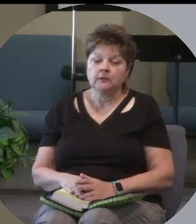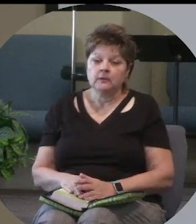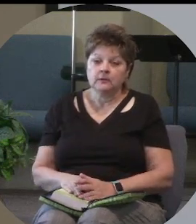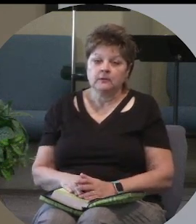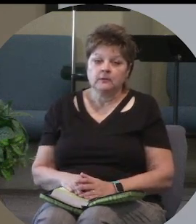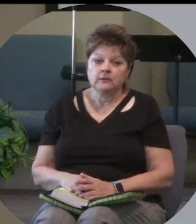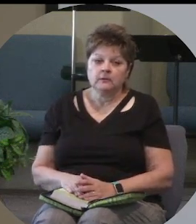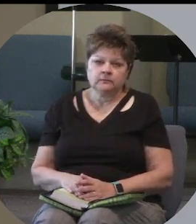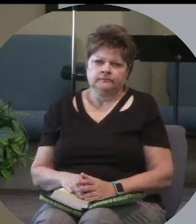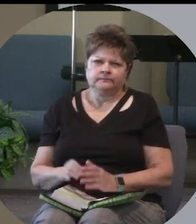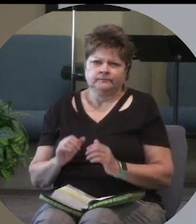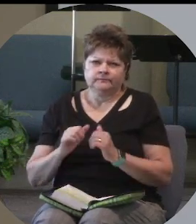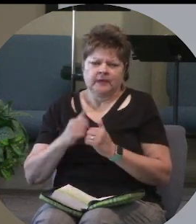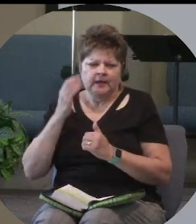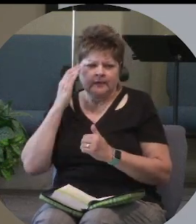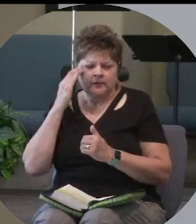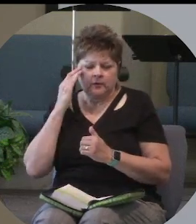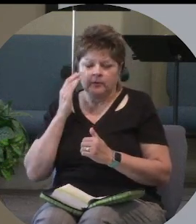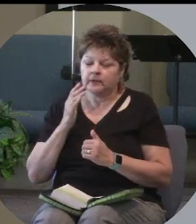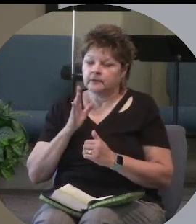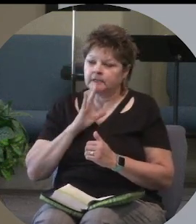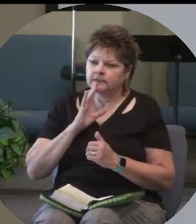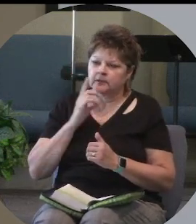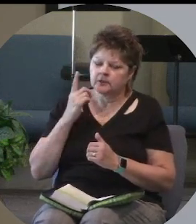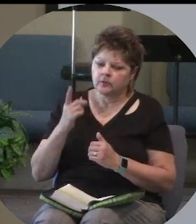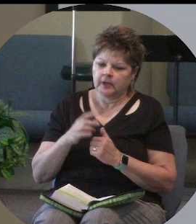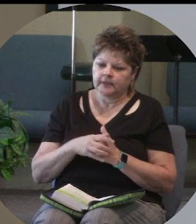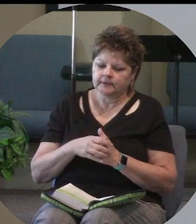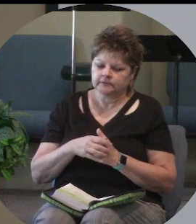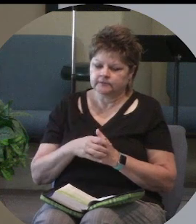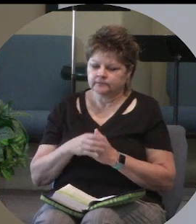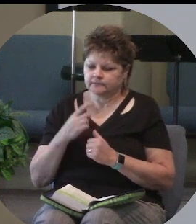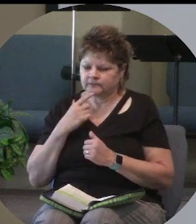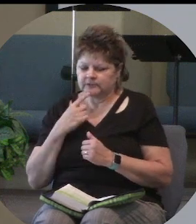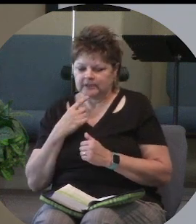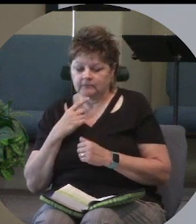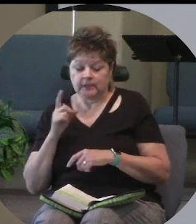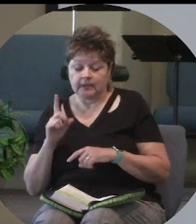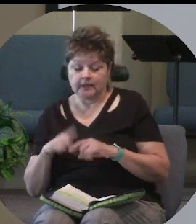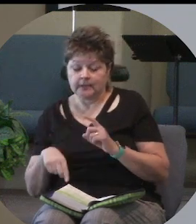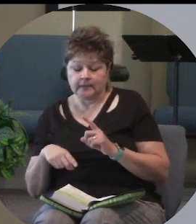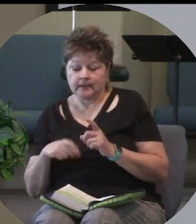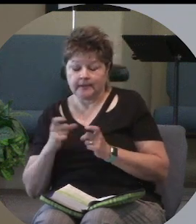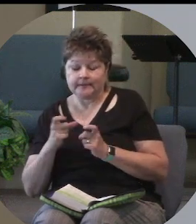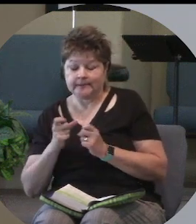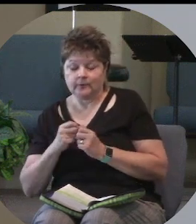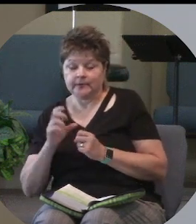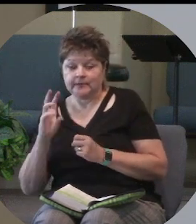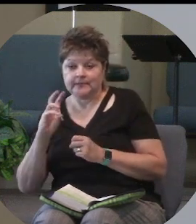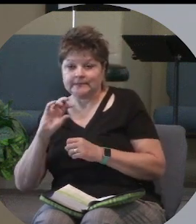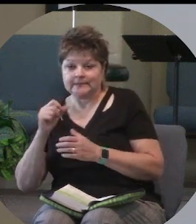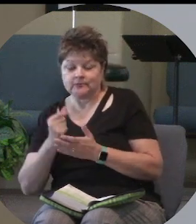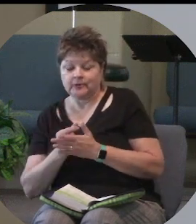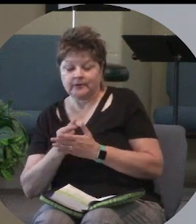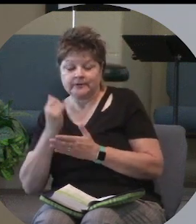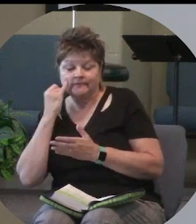well how'd you know well I talked to one and she says you know I couldn't get through this day teaching these sixth graders if I didn't pray for them first